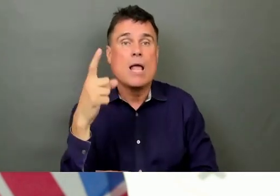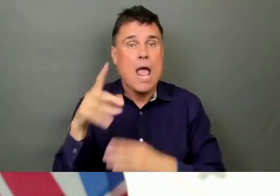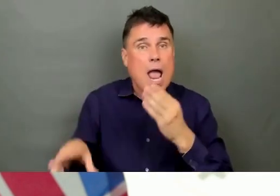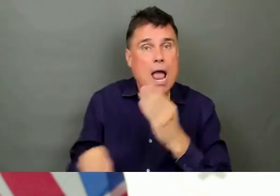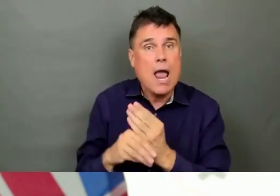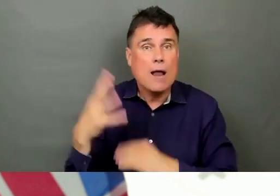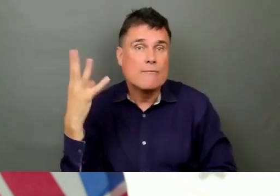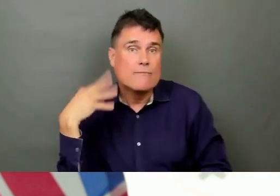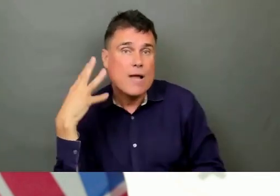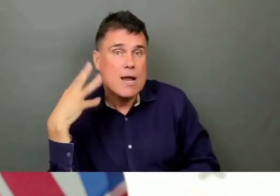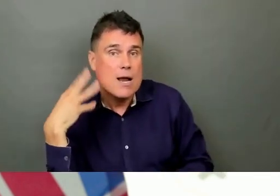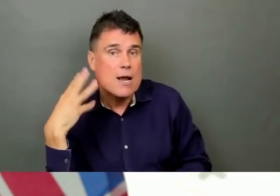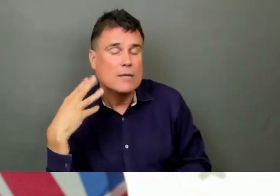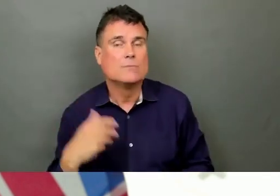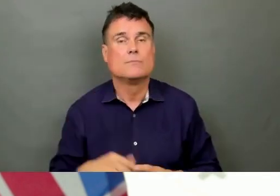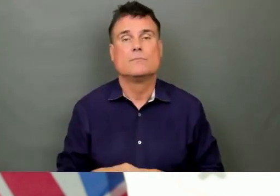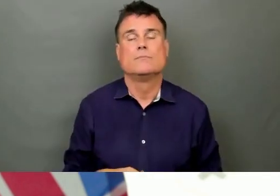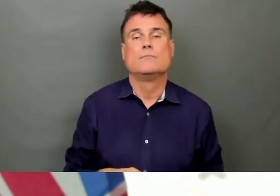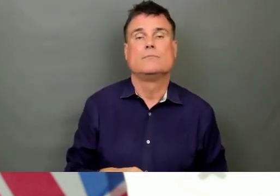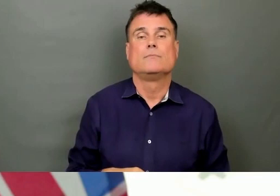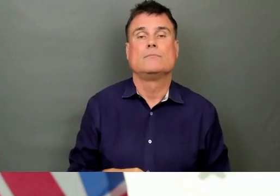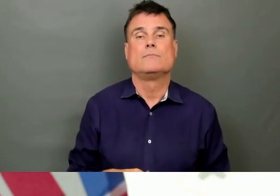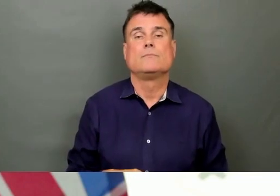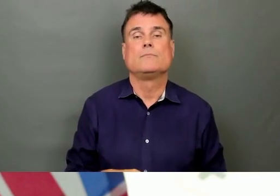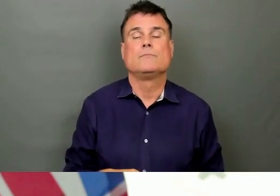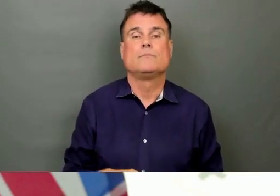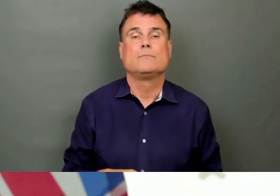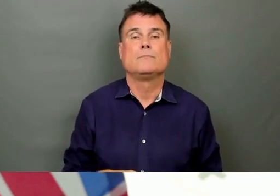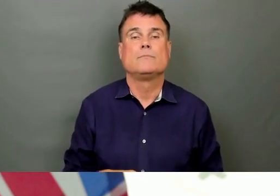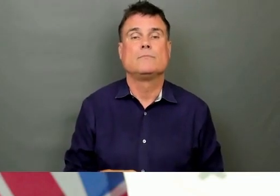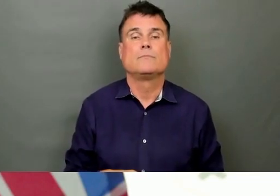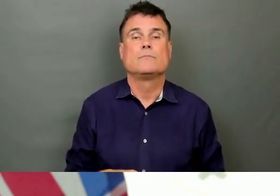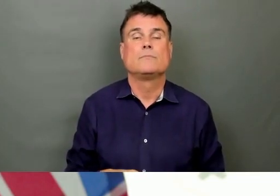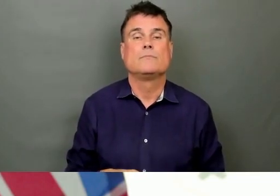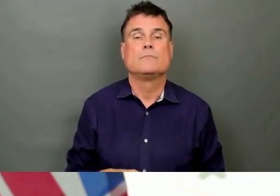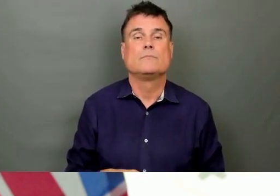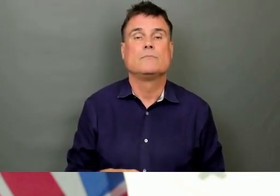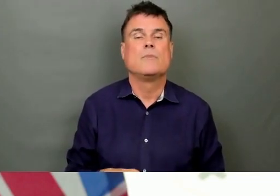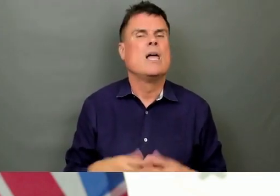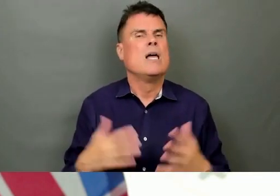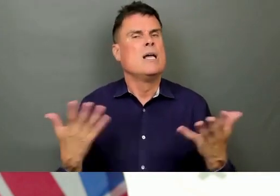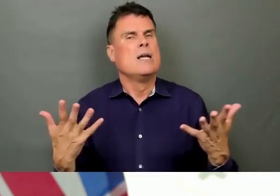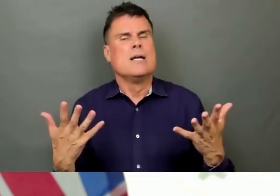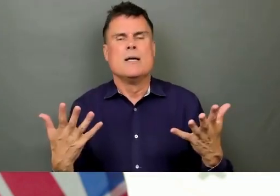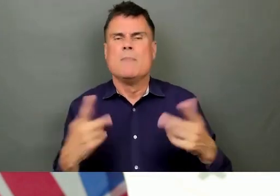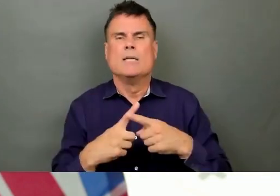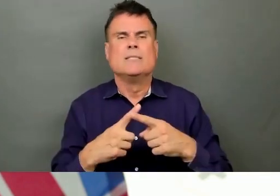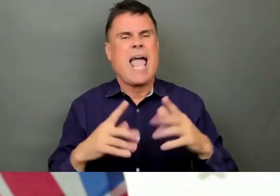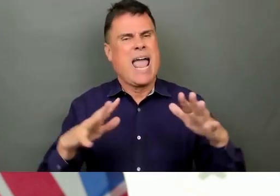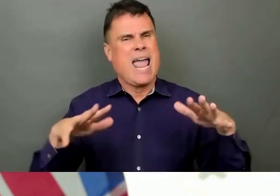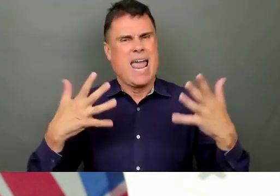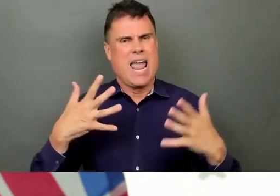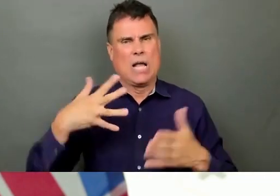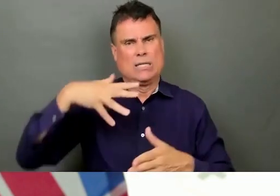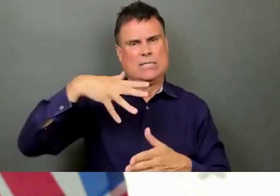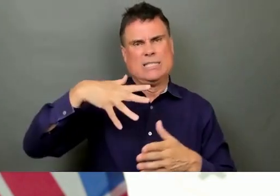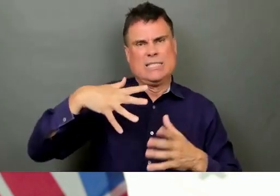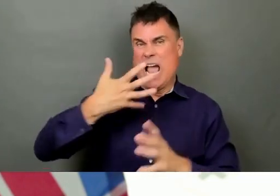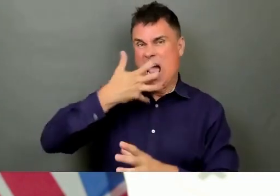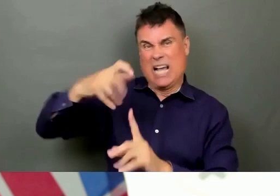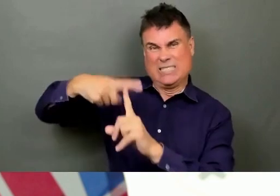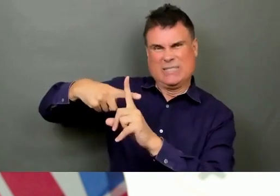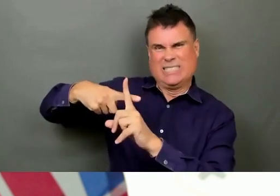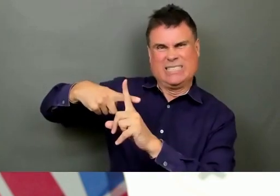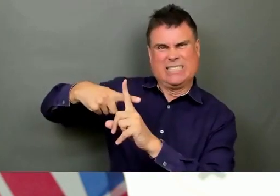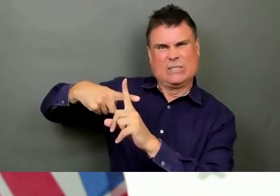hot temperatures out of your house. So one of the key messages is that once it gets